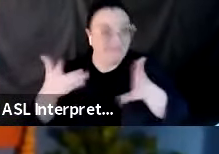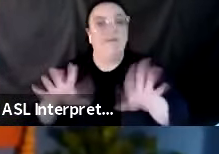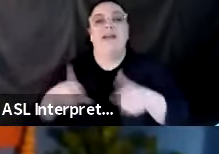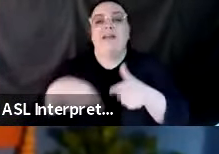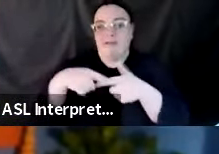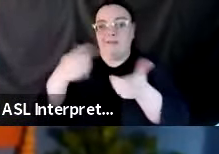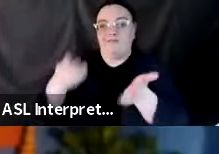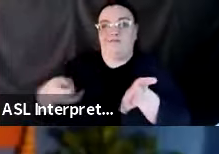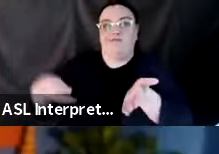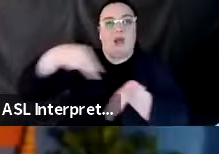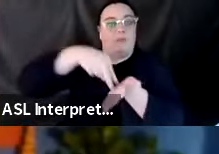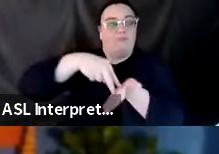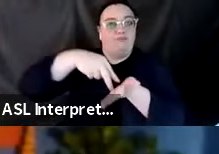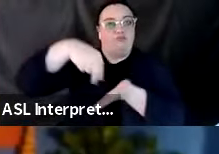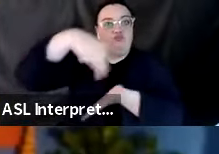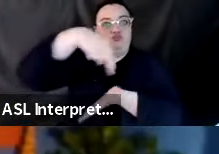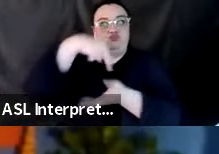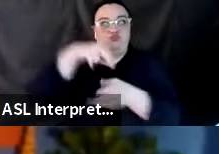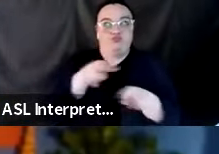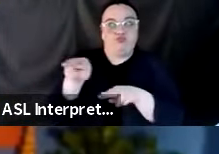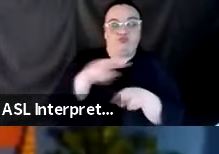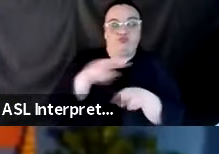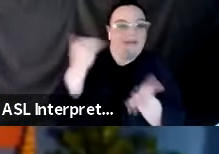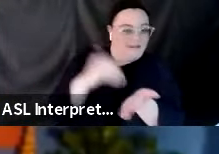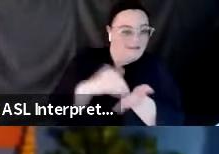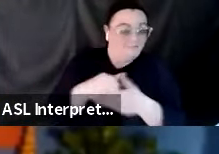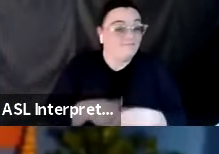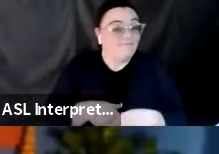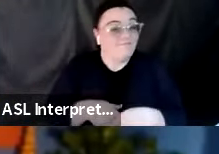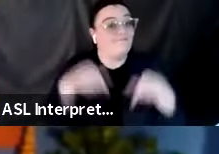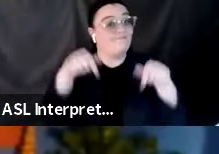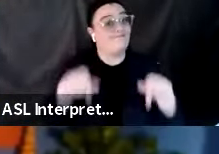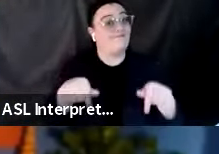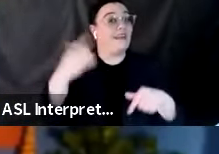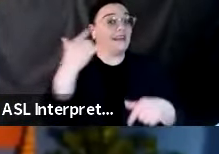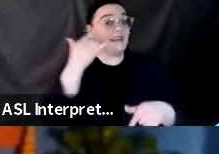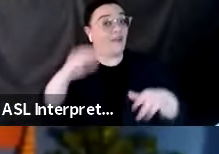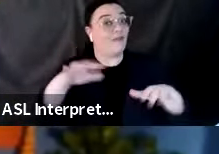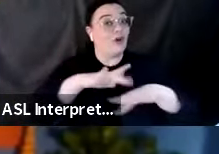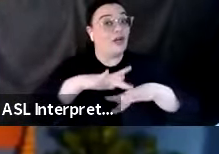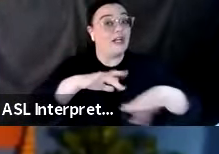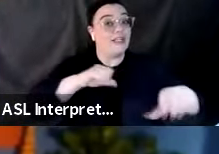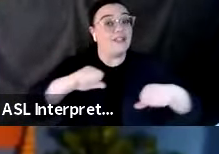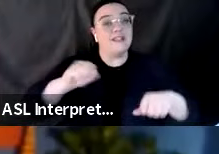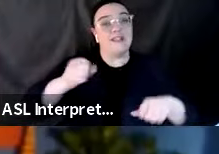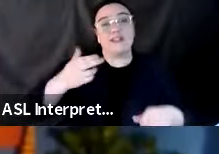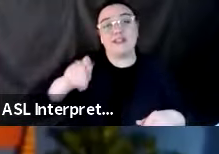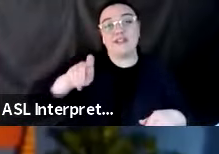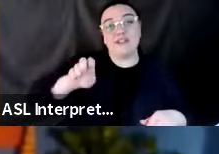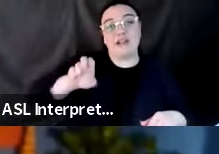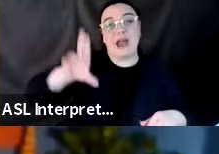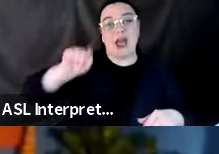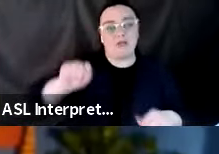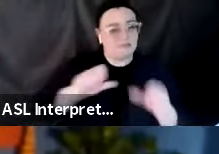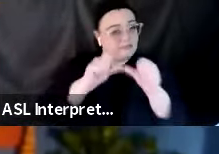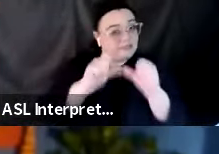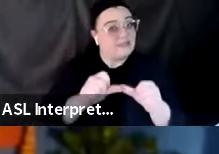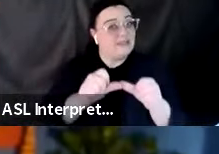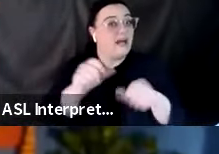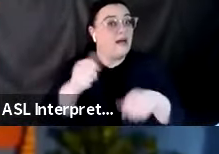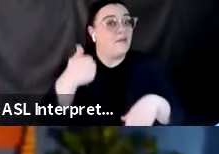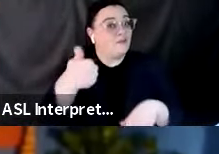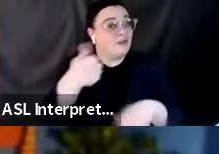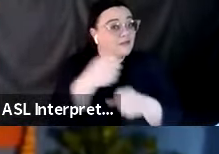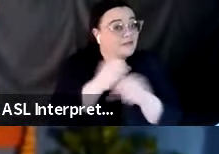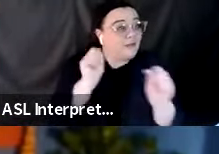around. So, Great California ShakeOut. Keep yourself safe, strengthen your house, and